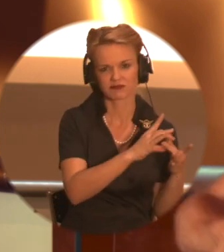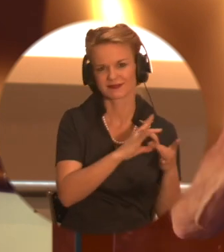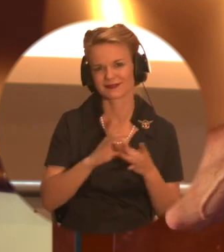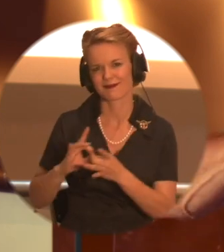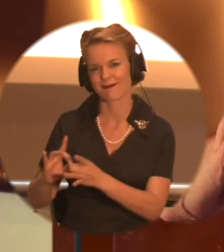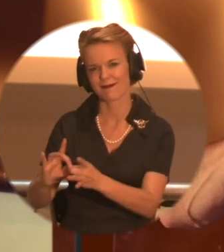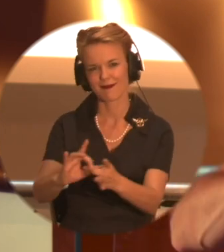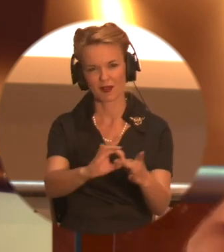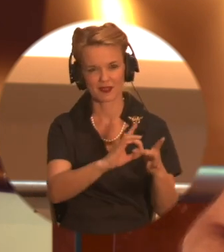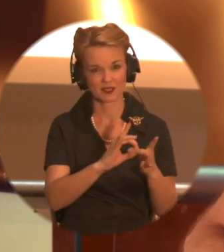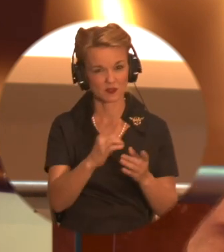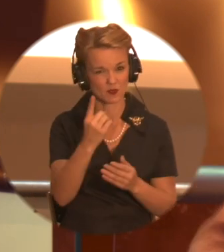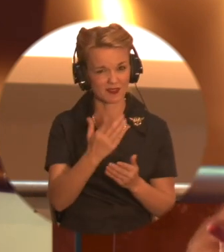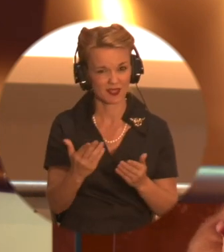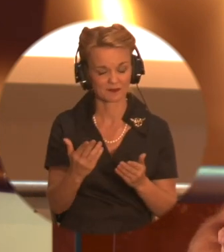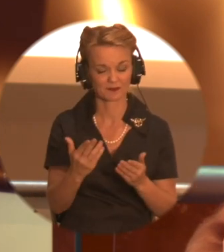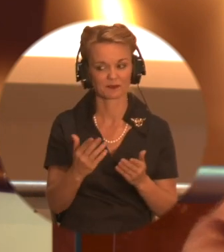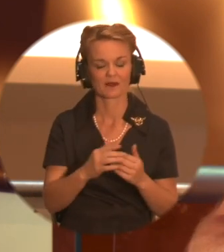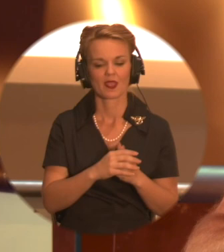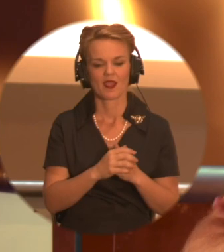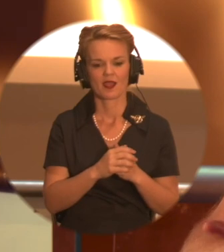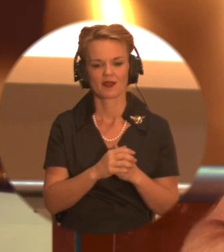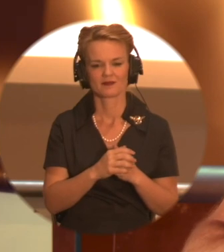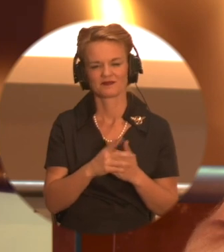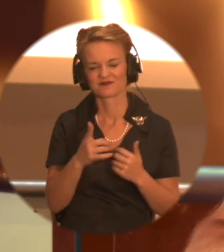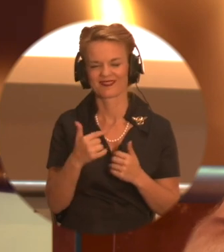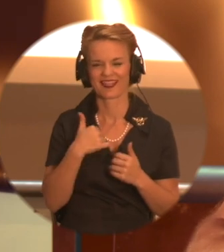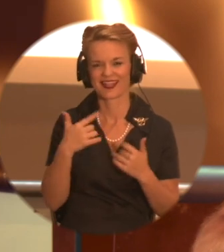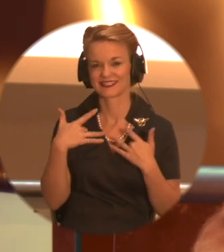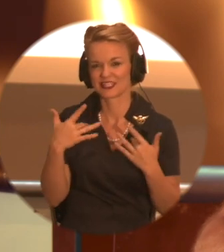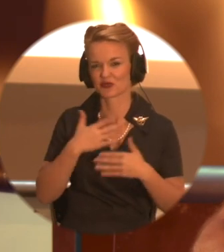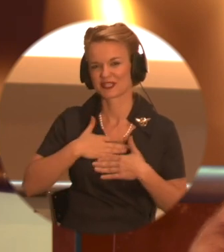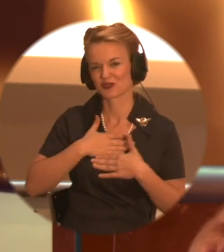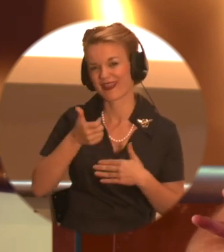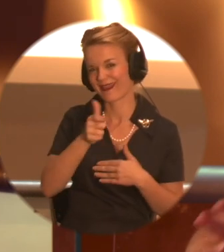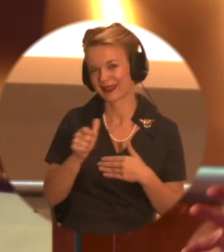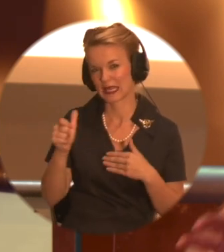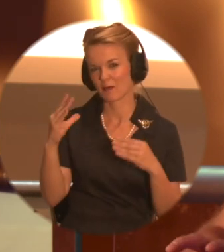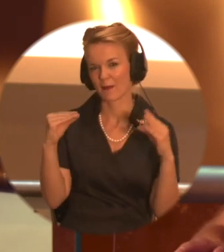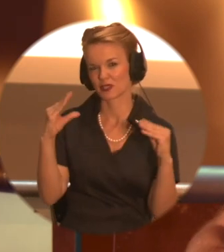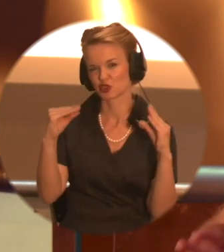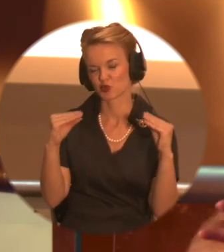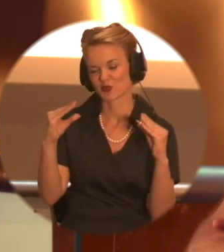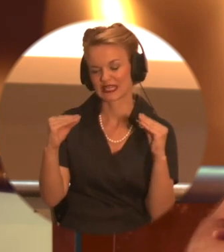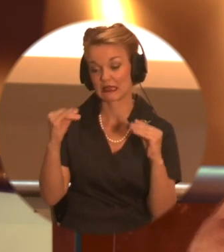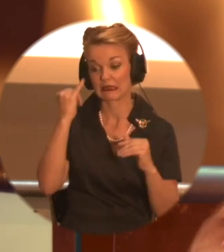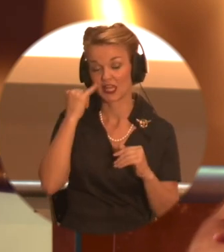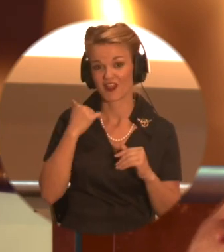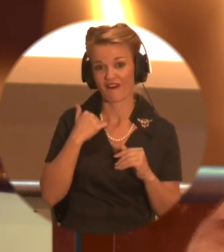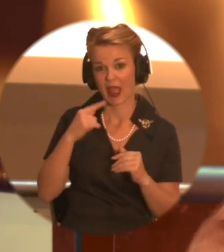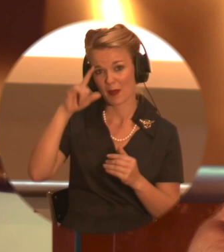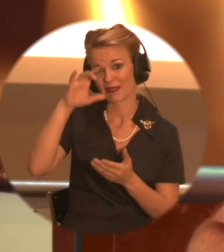is, is what ties it all together. And that is, I tend to enjoy any kind of puppetry. If I believe that those